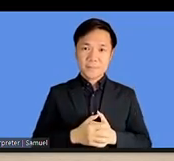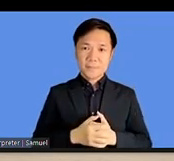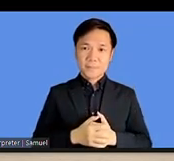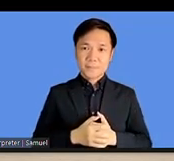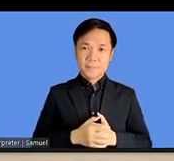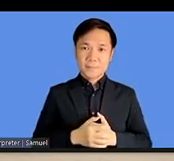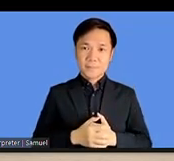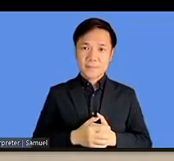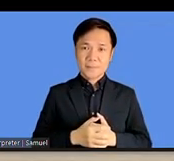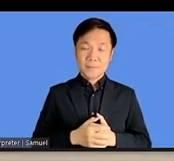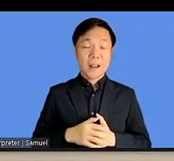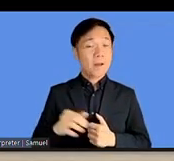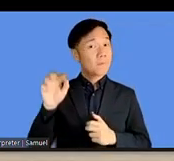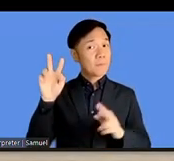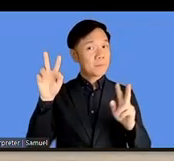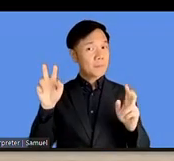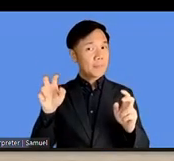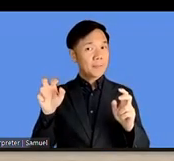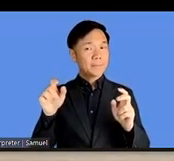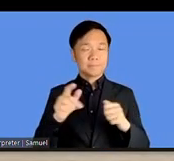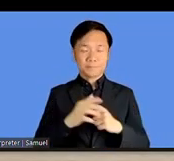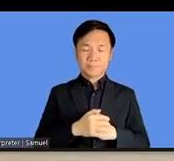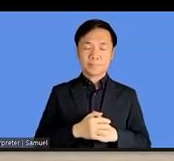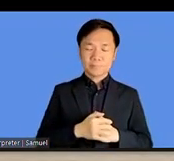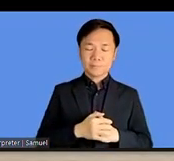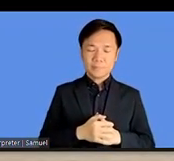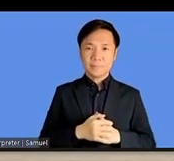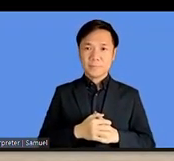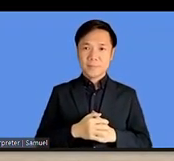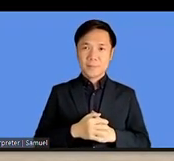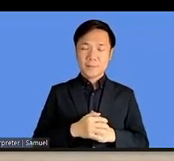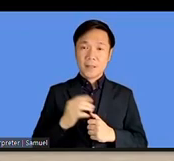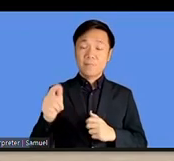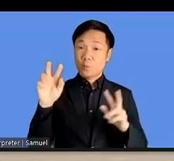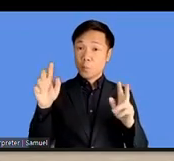cognitive disabilities, cognitive accessibility. Um,